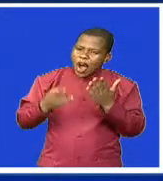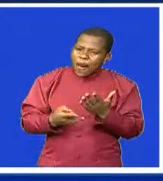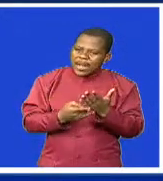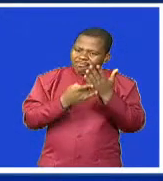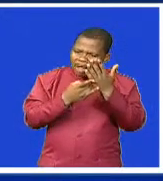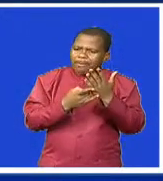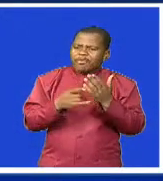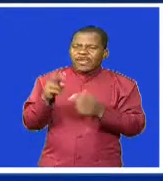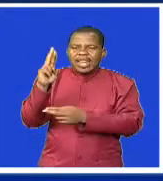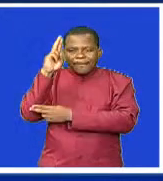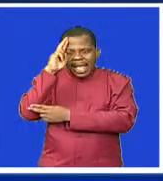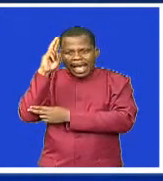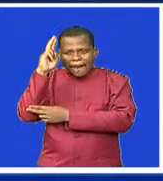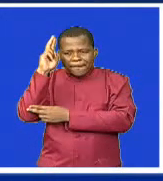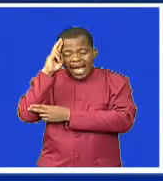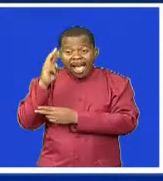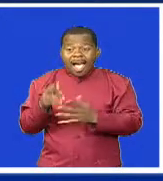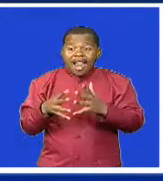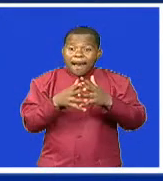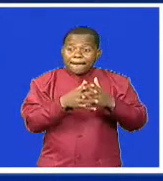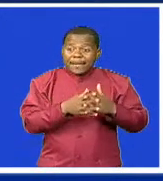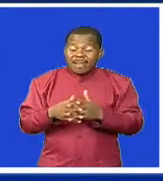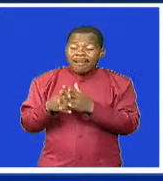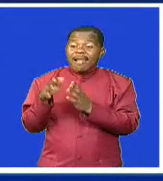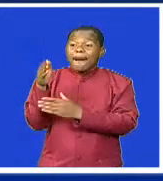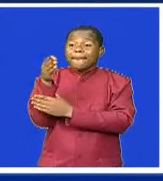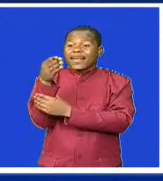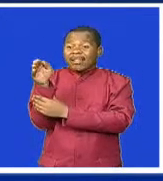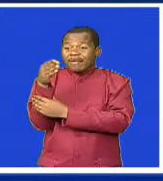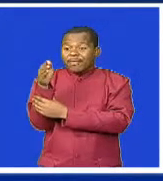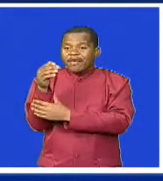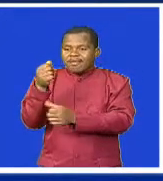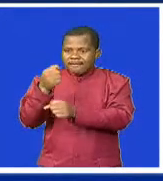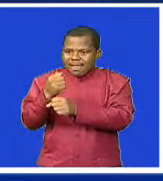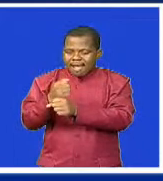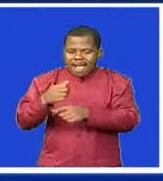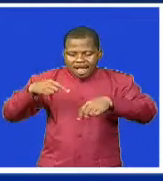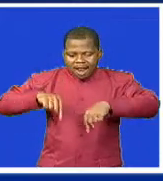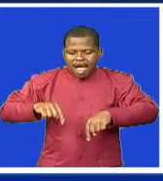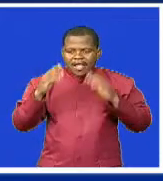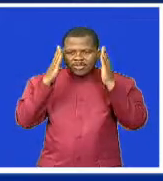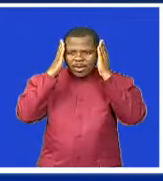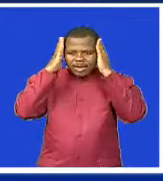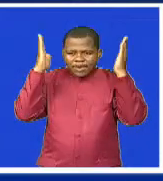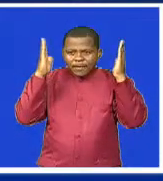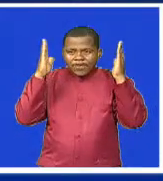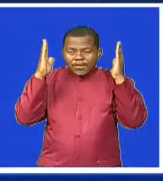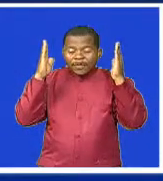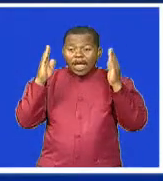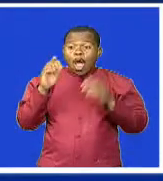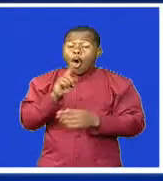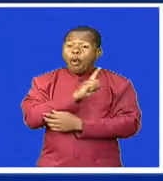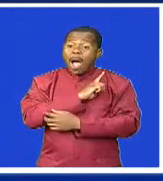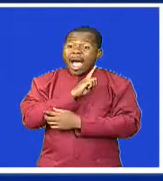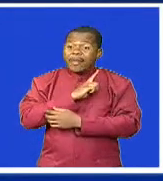Maja the government Manafort, was national support for he took for be that women's Vitality Programs the